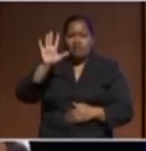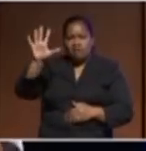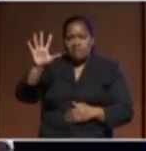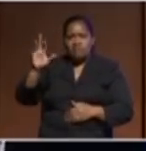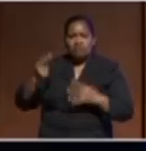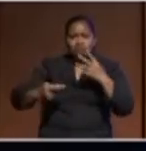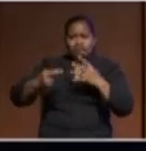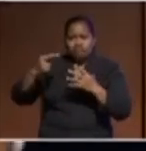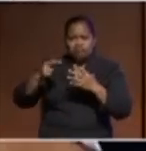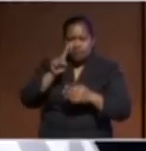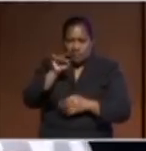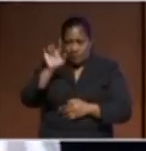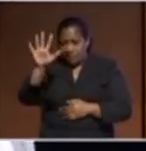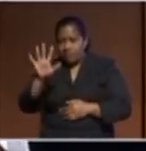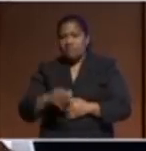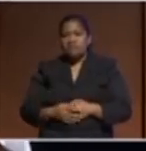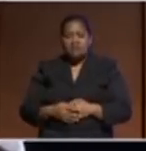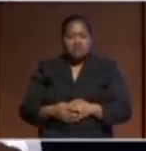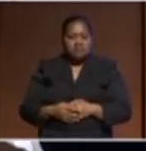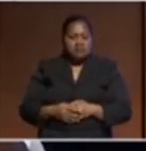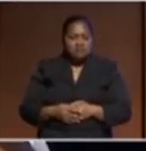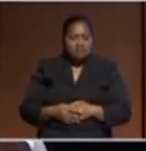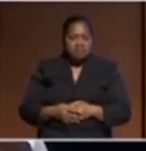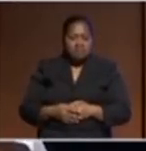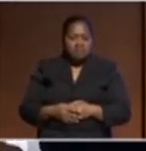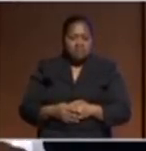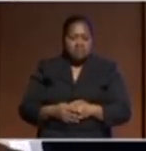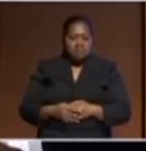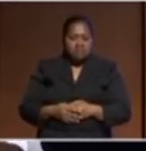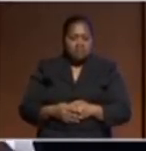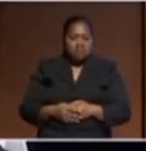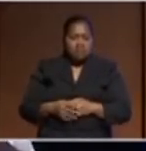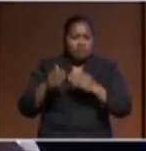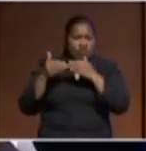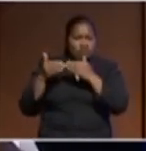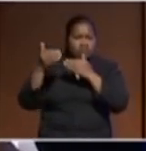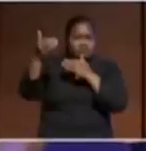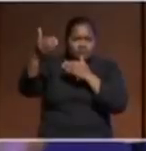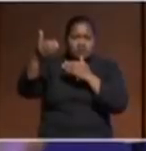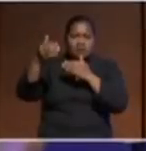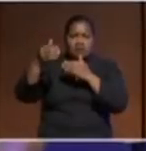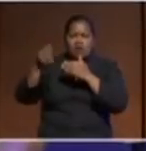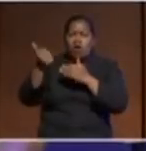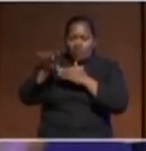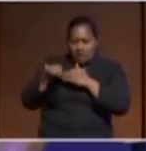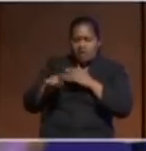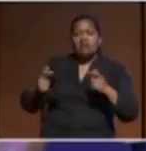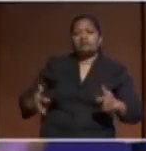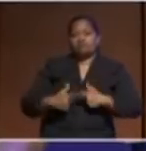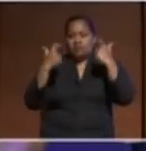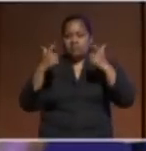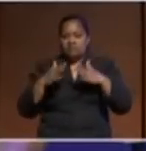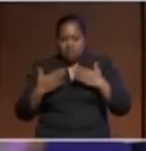remain for the next 50 years is already a challenge if you look at the